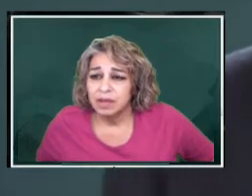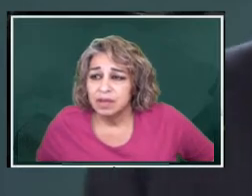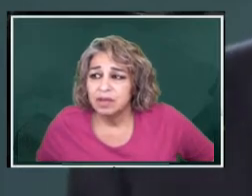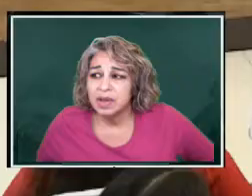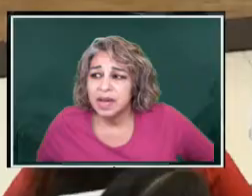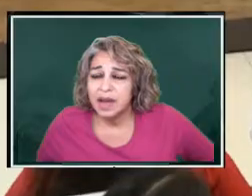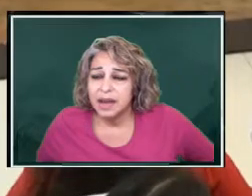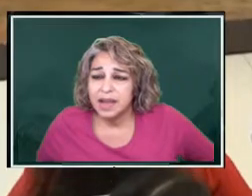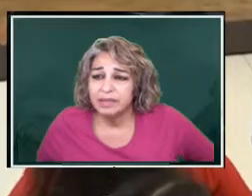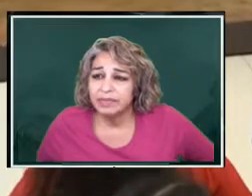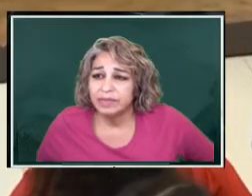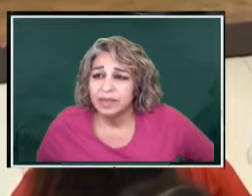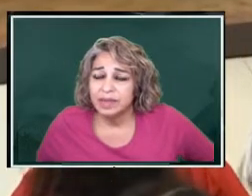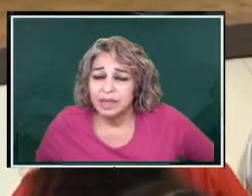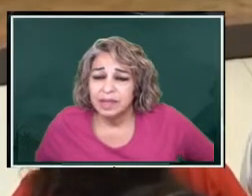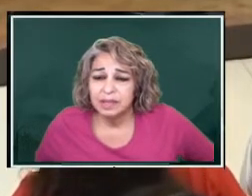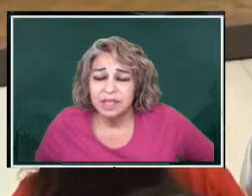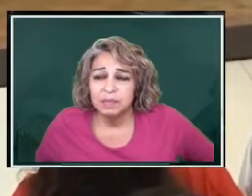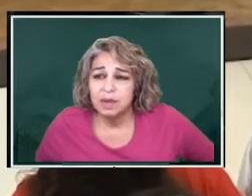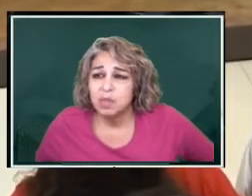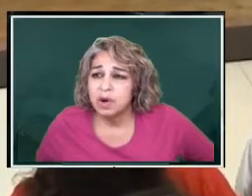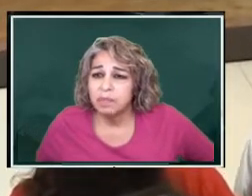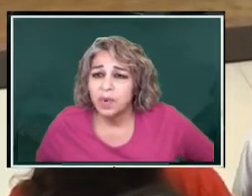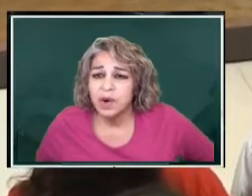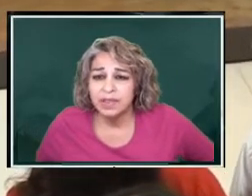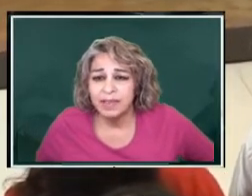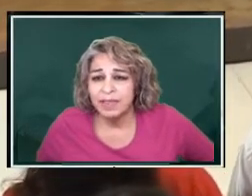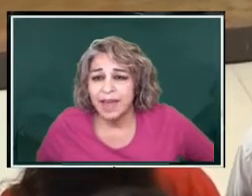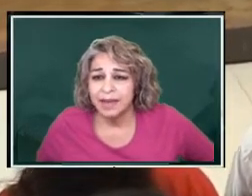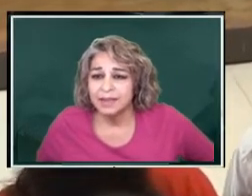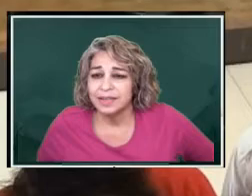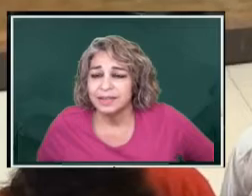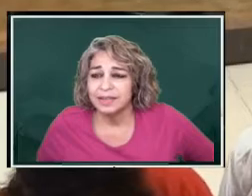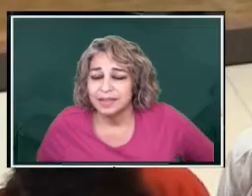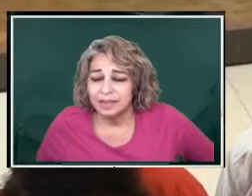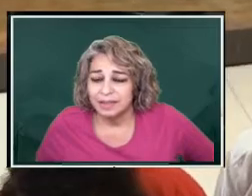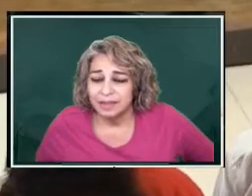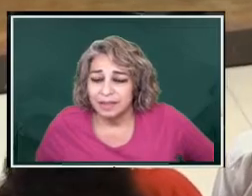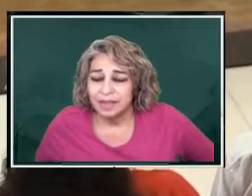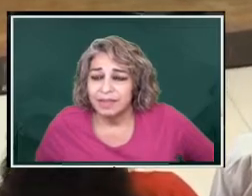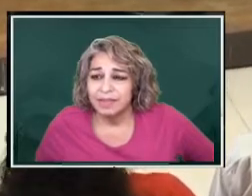You cannot have something more important than that.